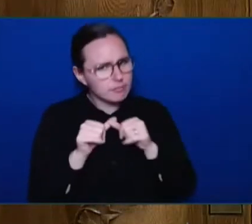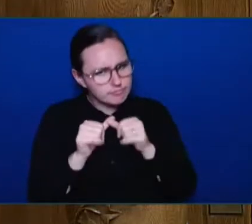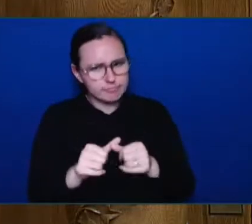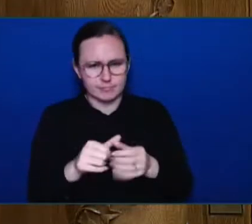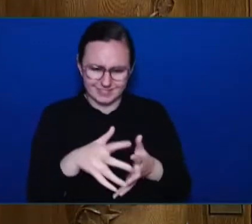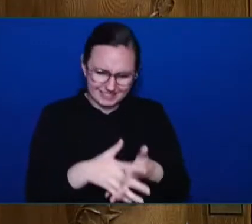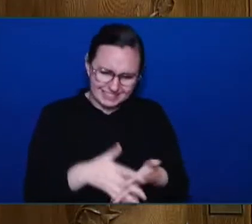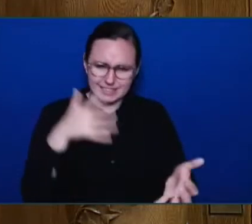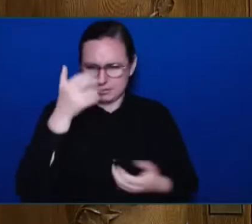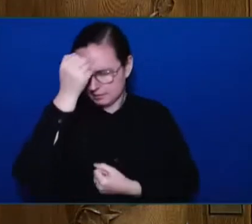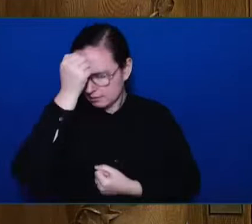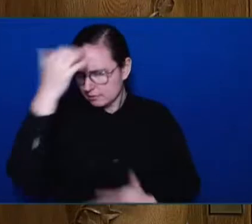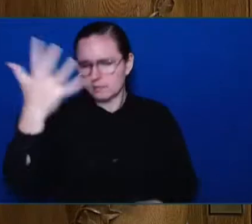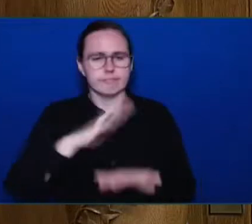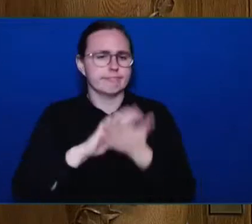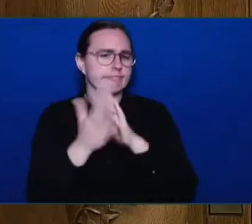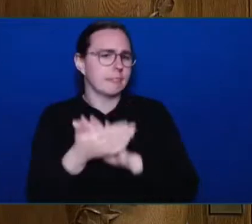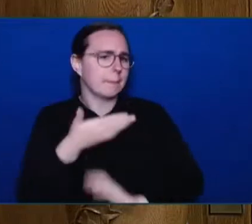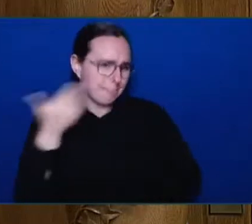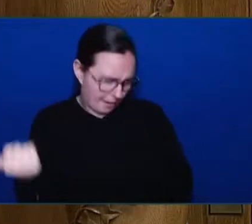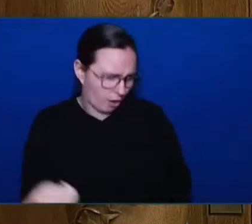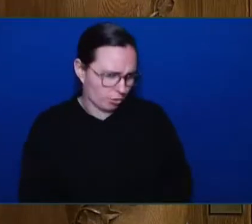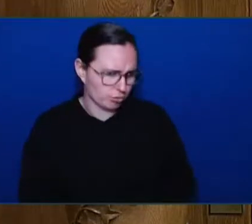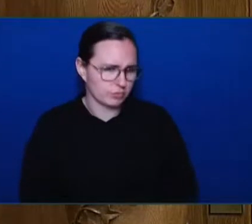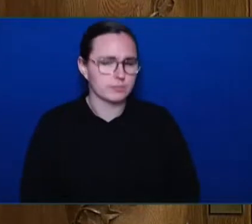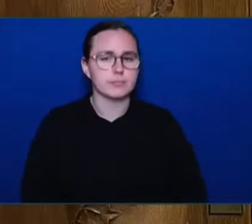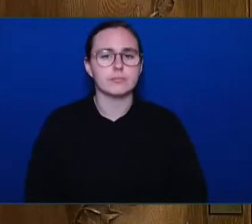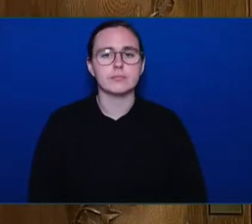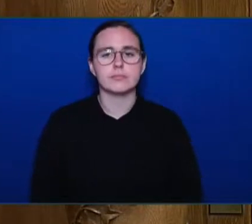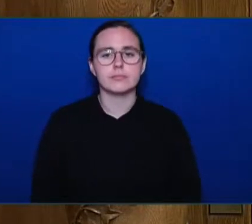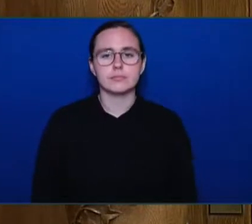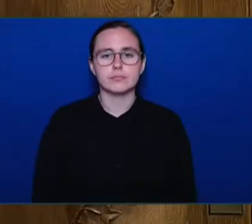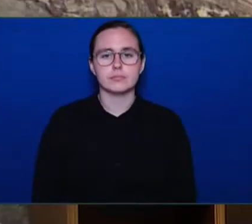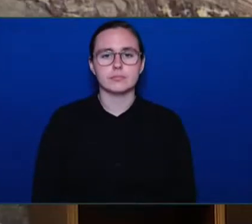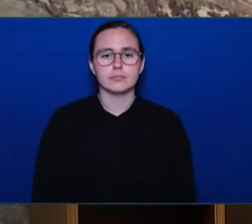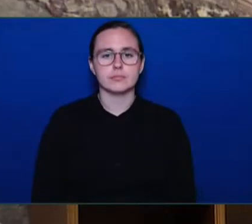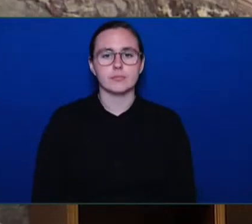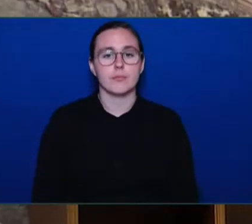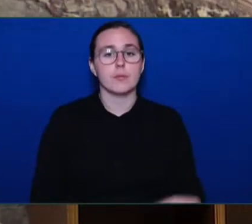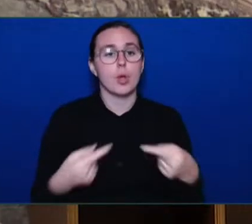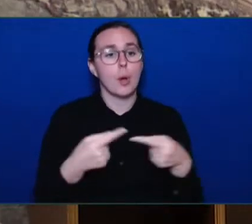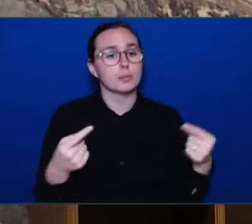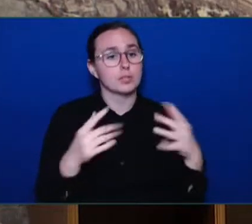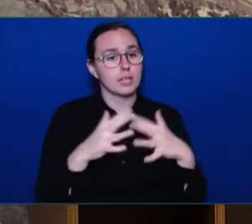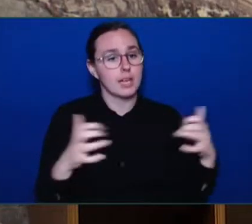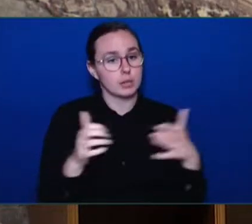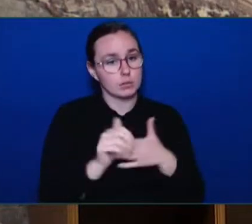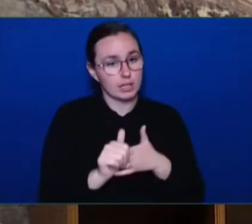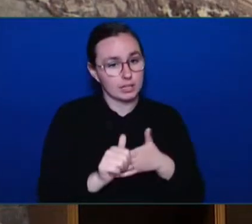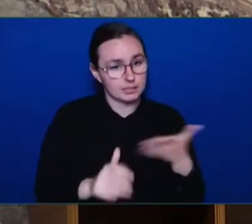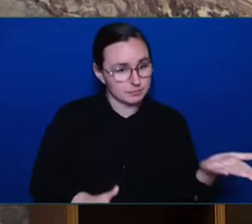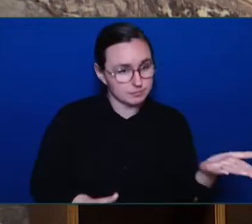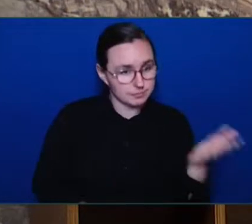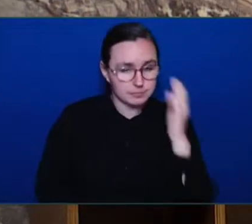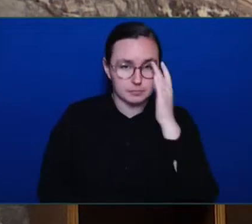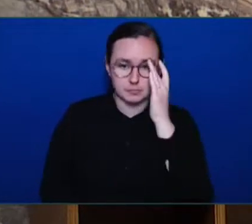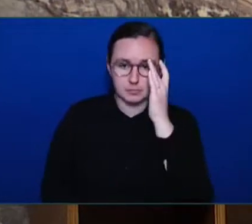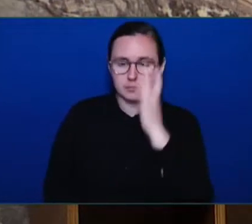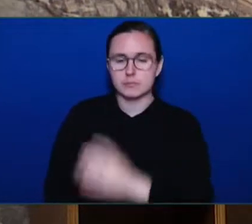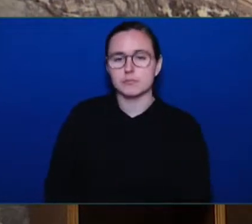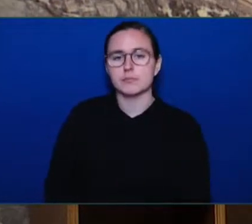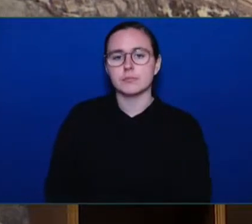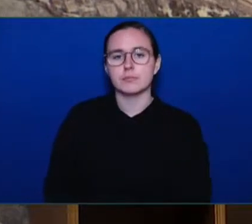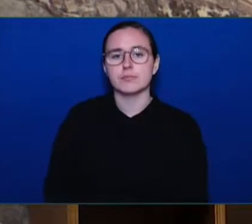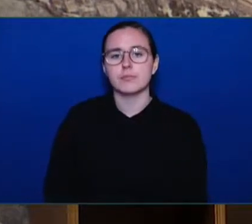Opposition House Leader. Thank you very much, Mr. Speaker. Well, it's outrageous in these very simple questions to